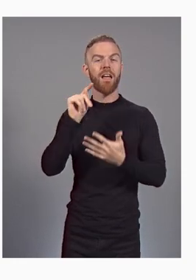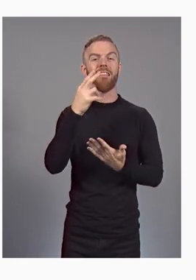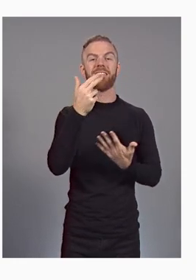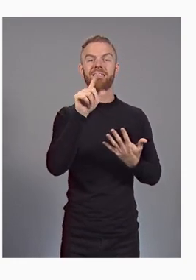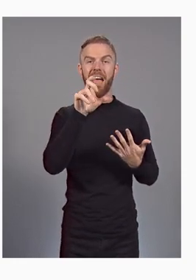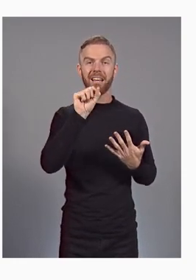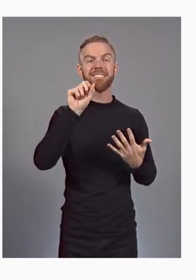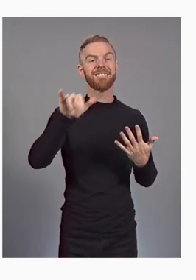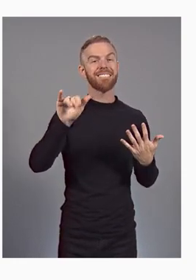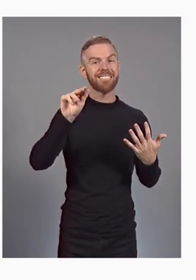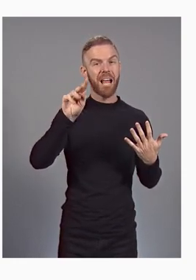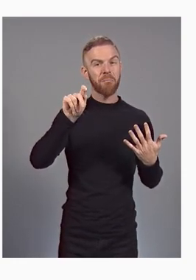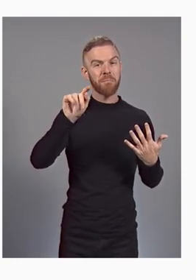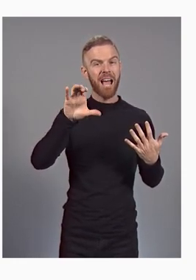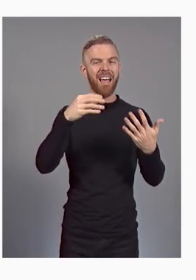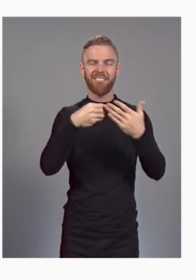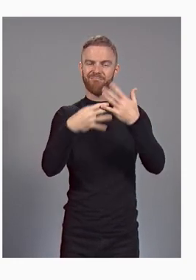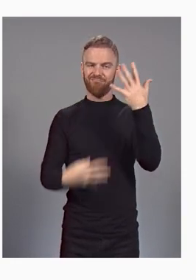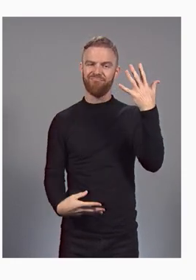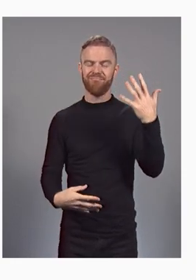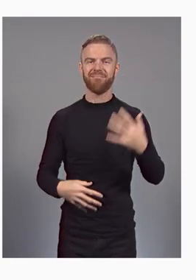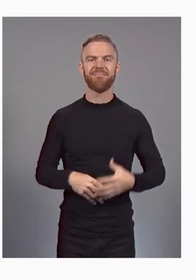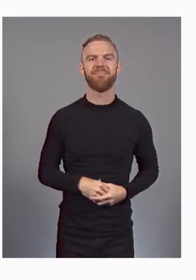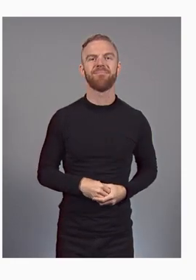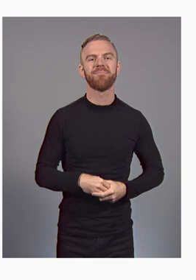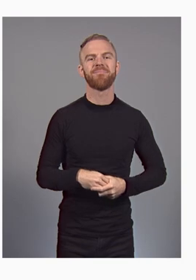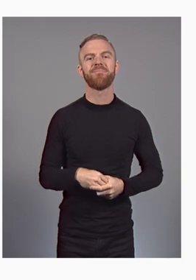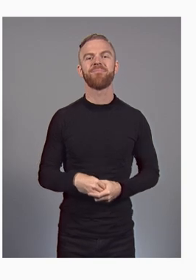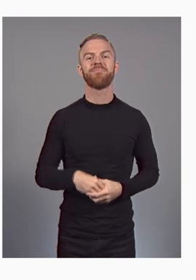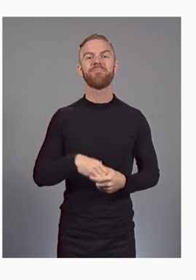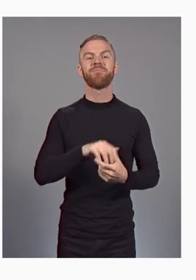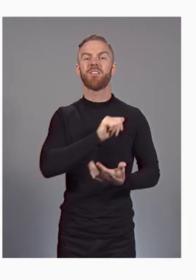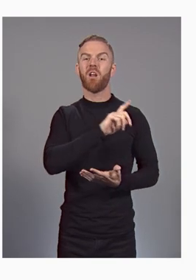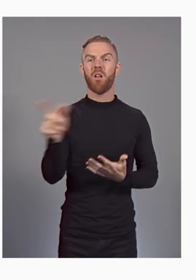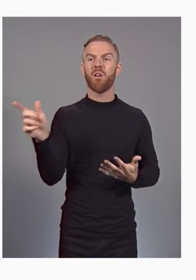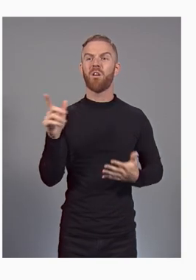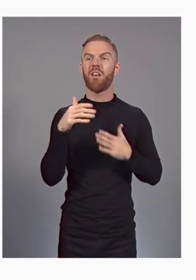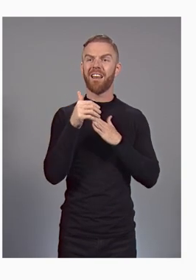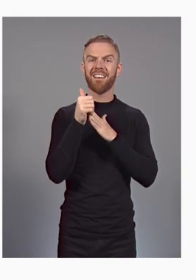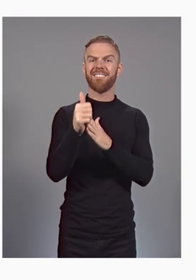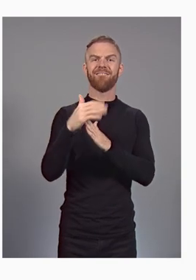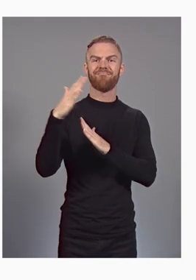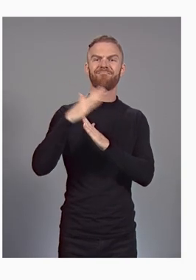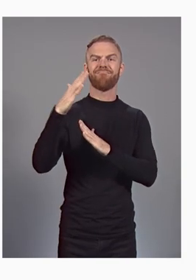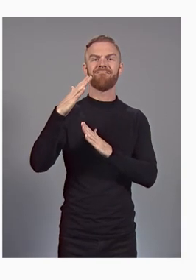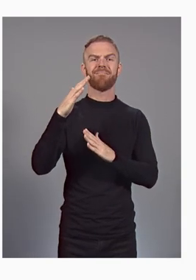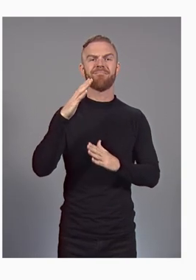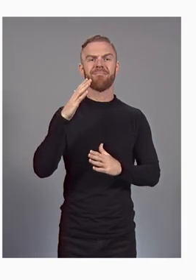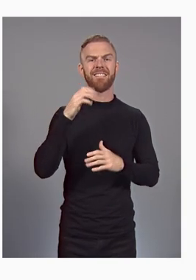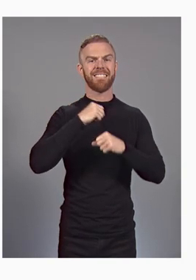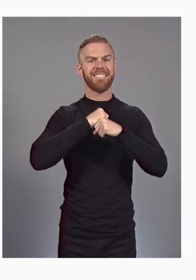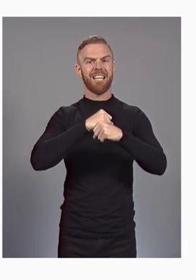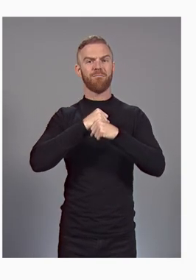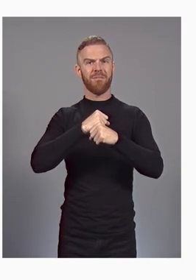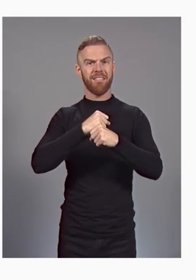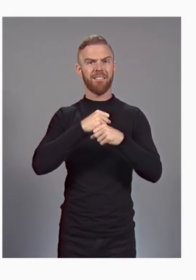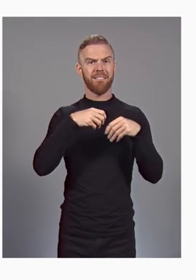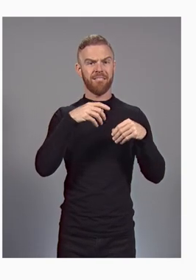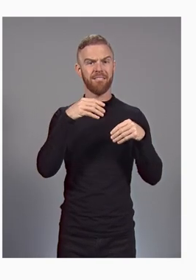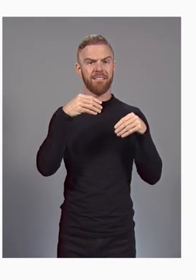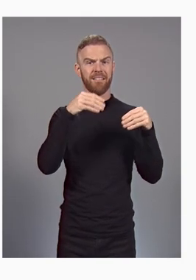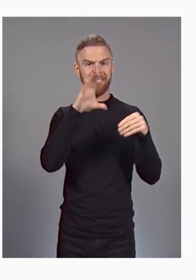many more partners. And all leading endpoint security vendors, including